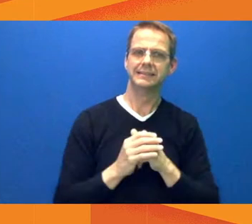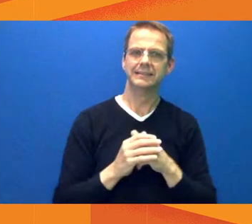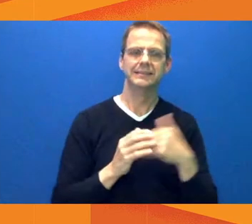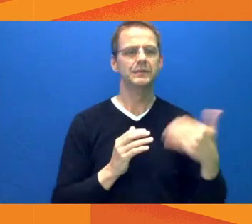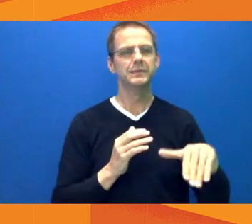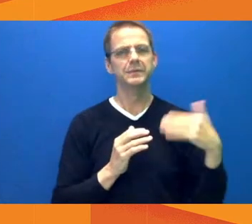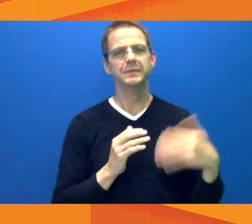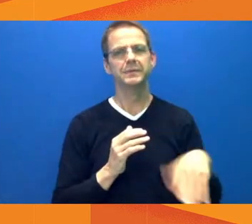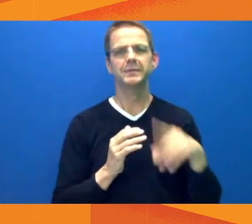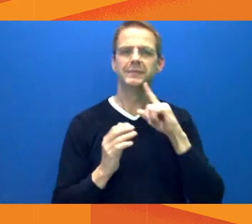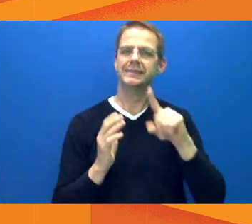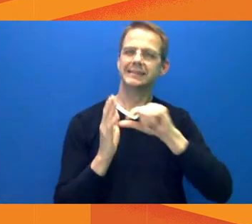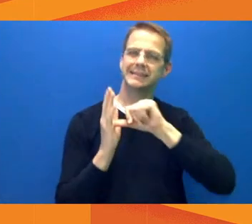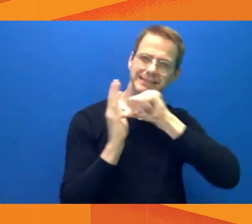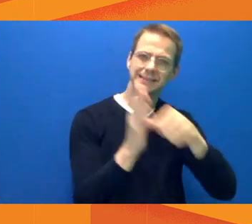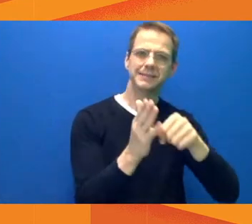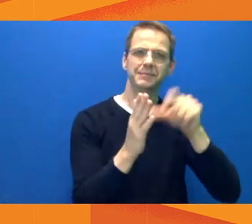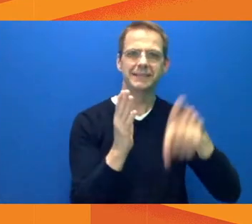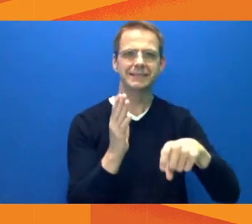virulent strains.